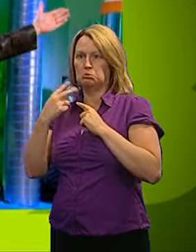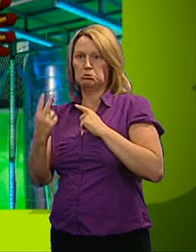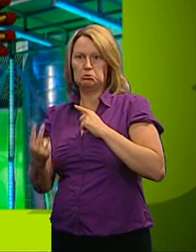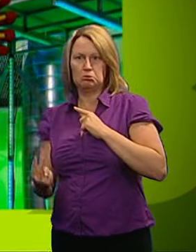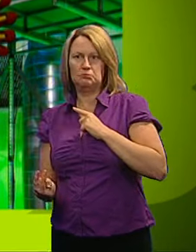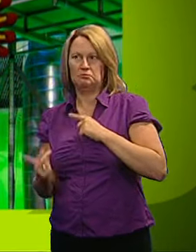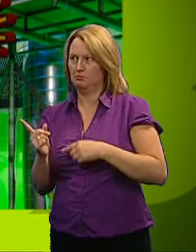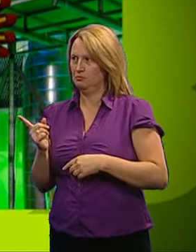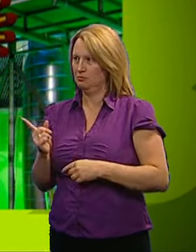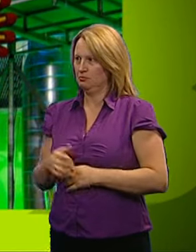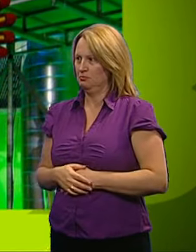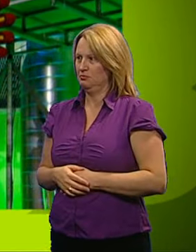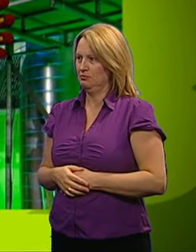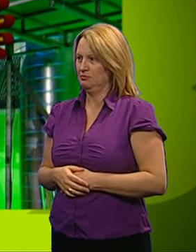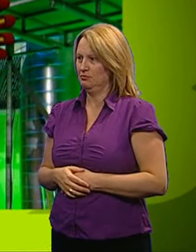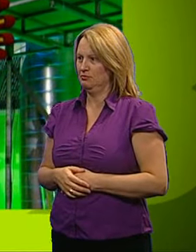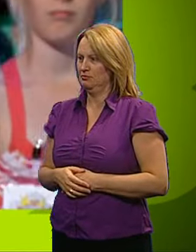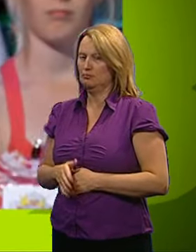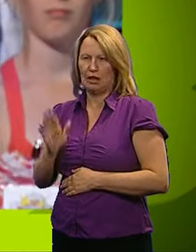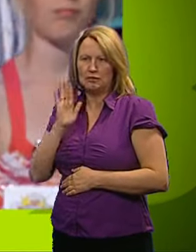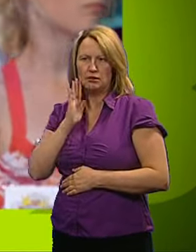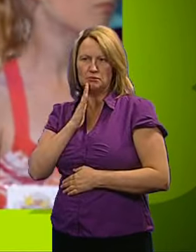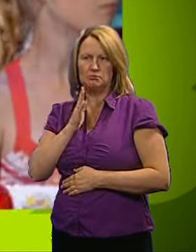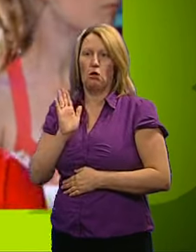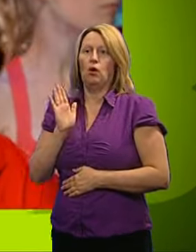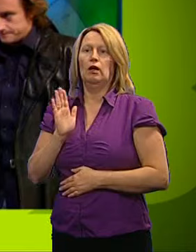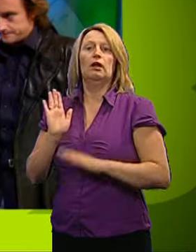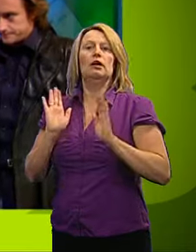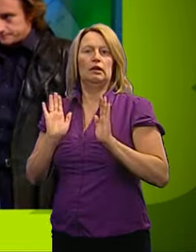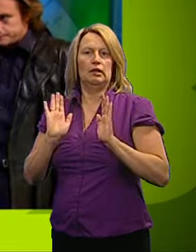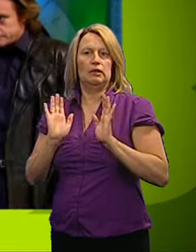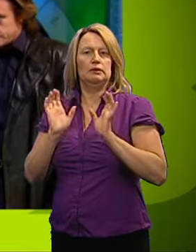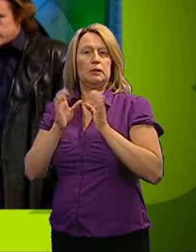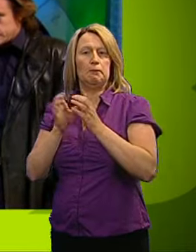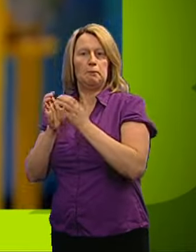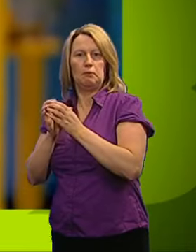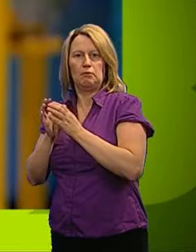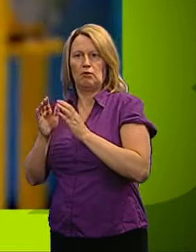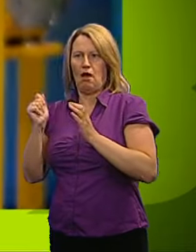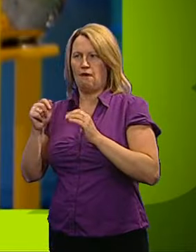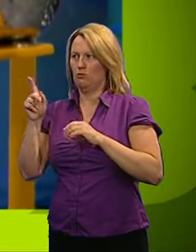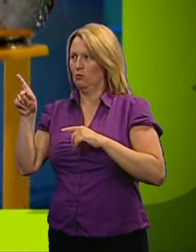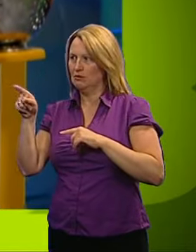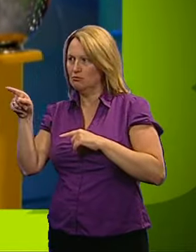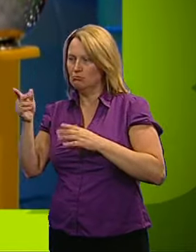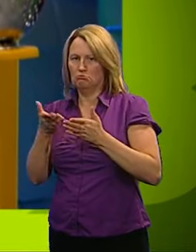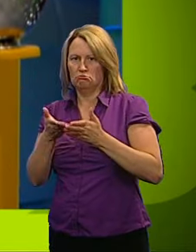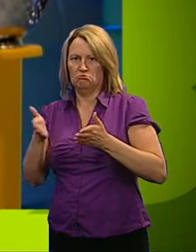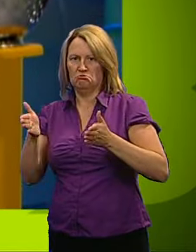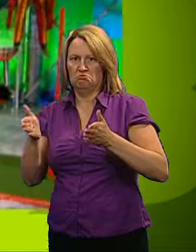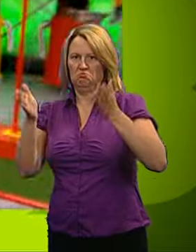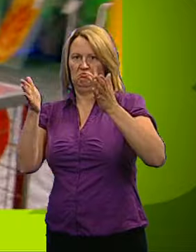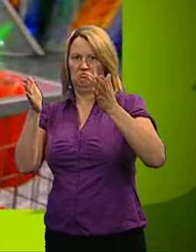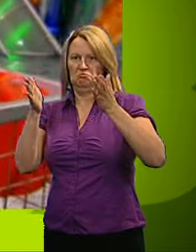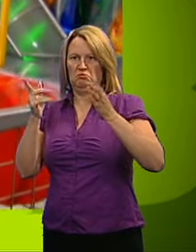good with me, Miss. Yeah. Pipe down and listen up, Richard. teams have to use their colander catapult launchers to fire these